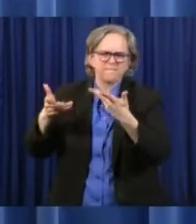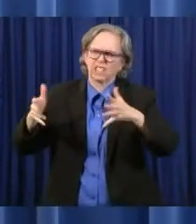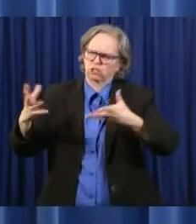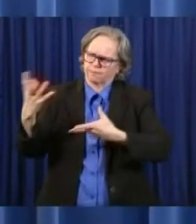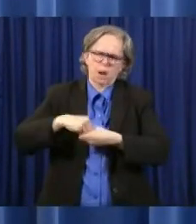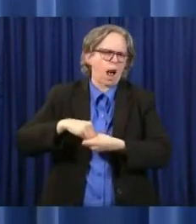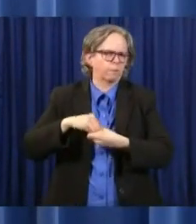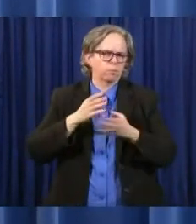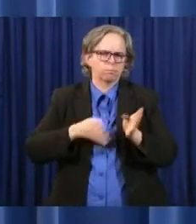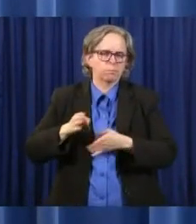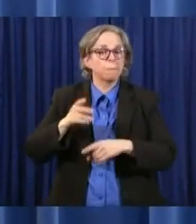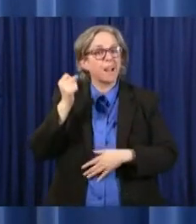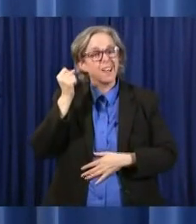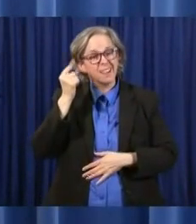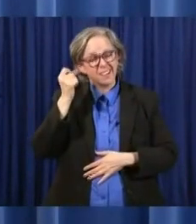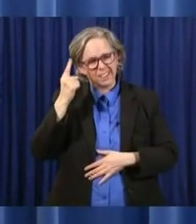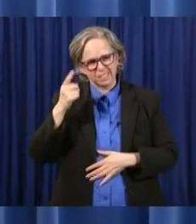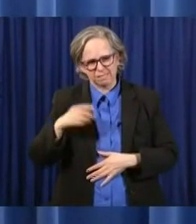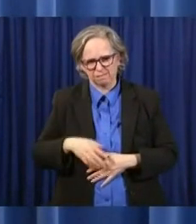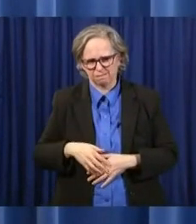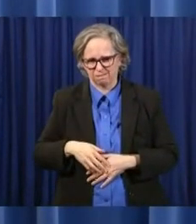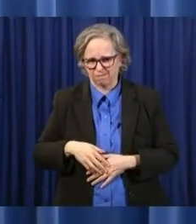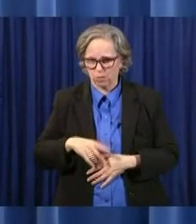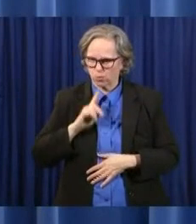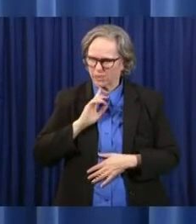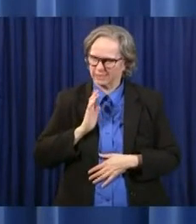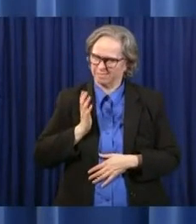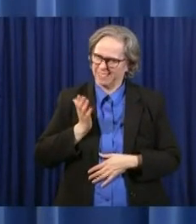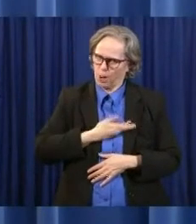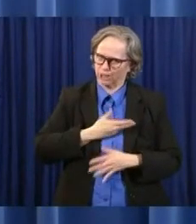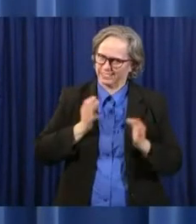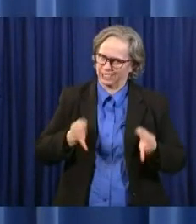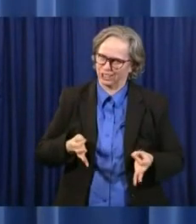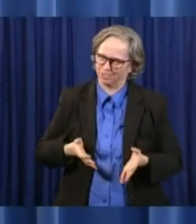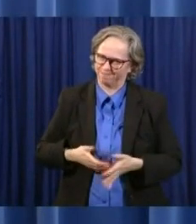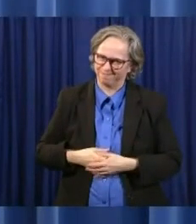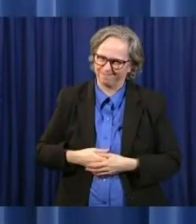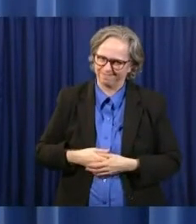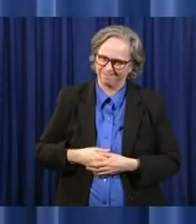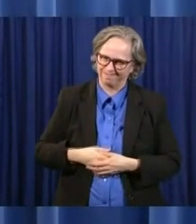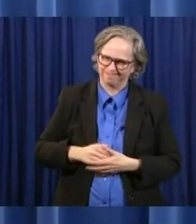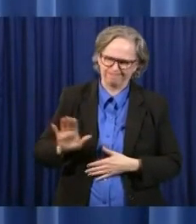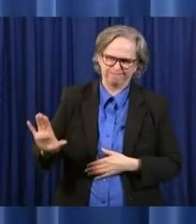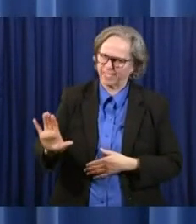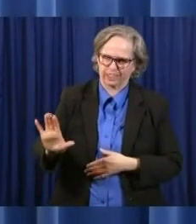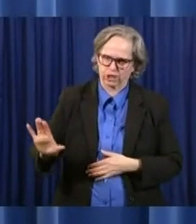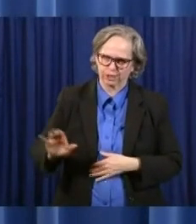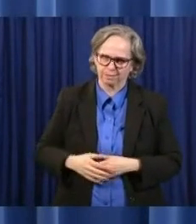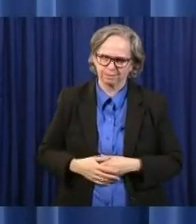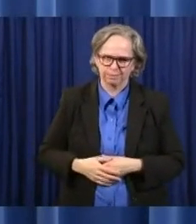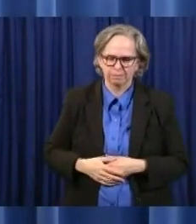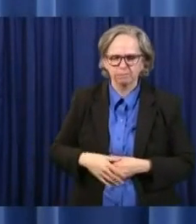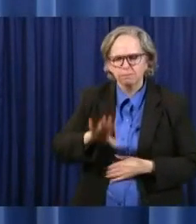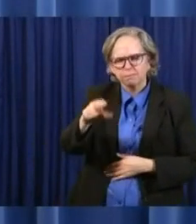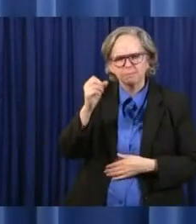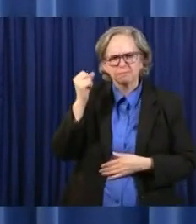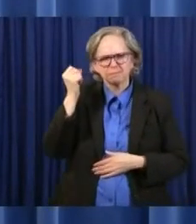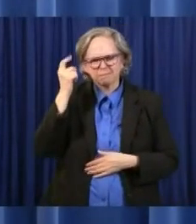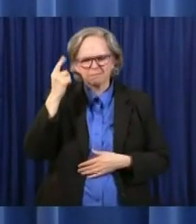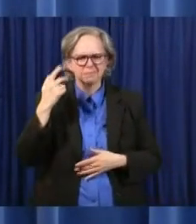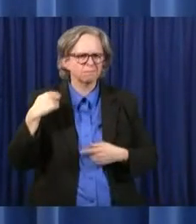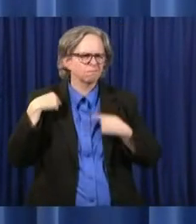basically our decisions. But everything that we do in regard to the budget,